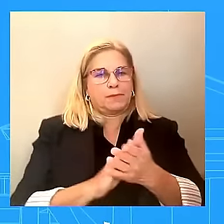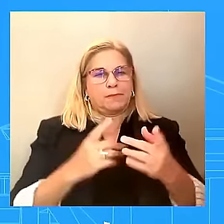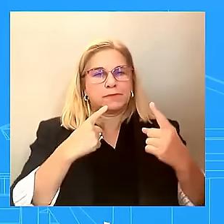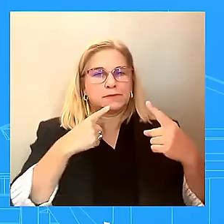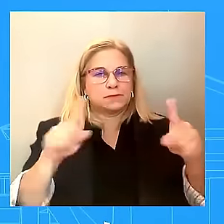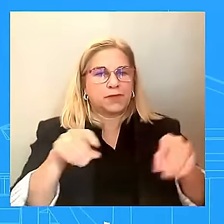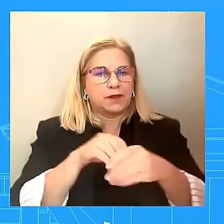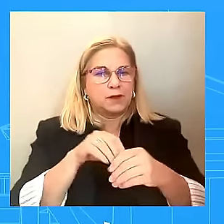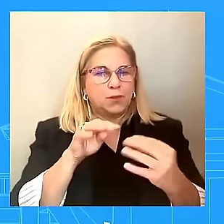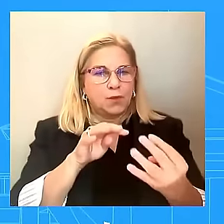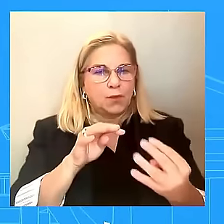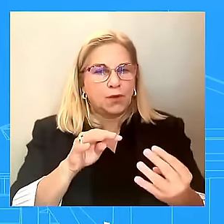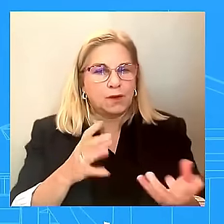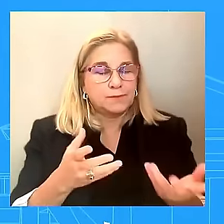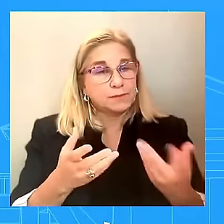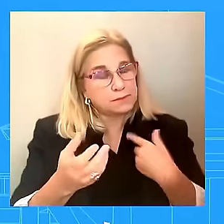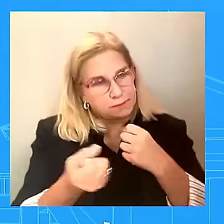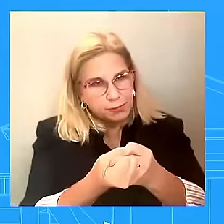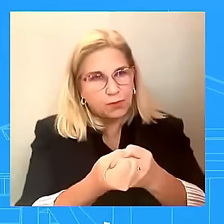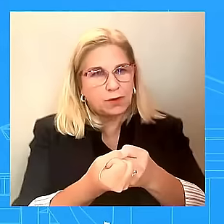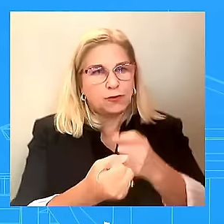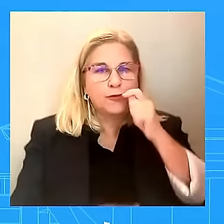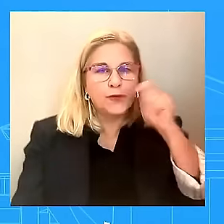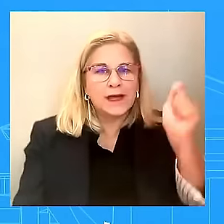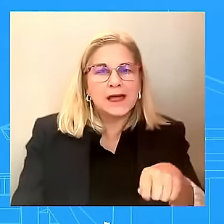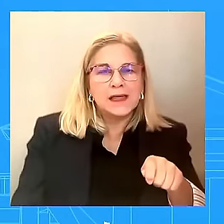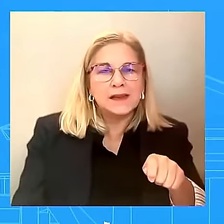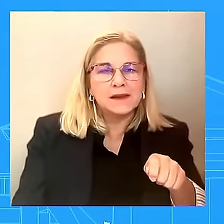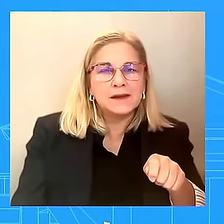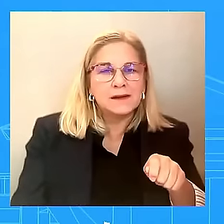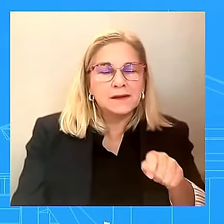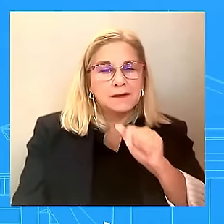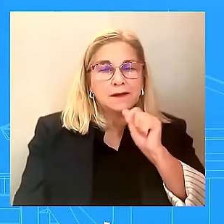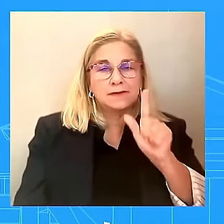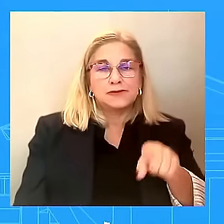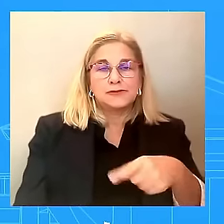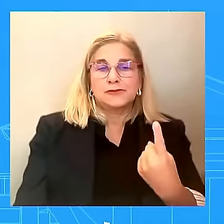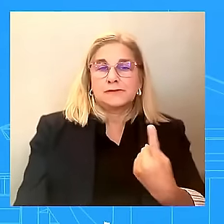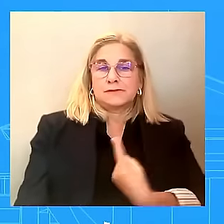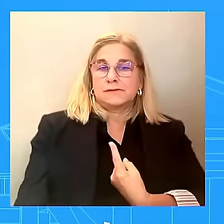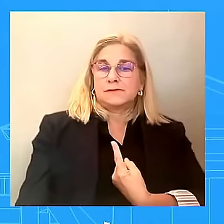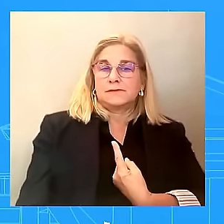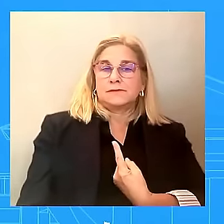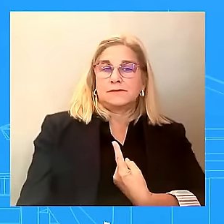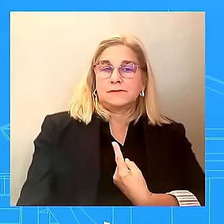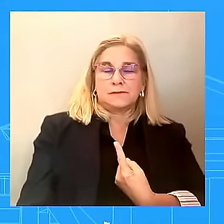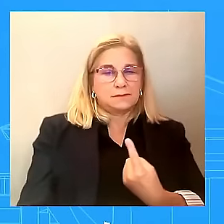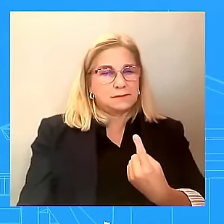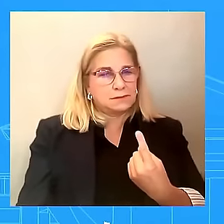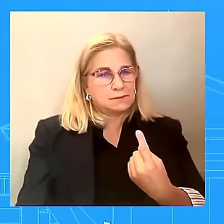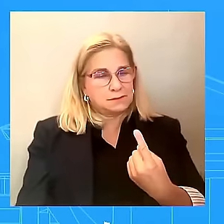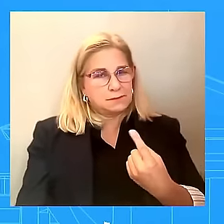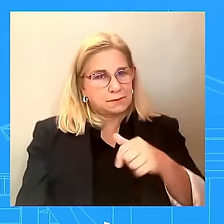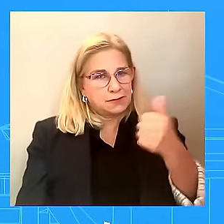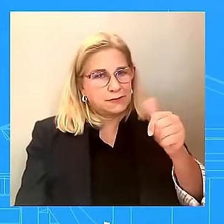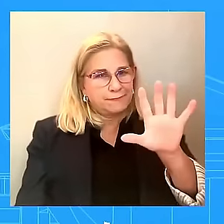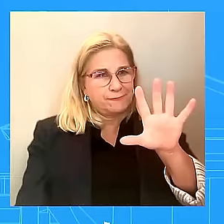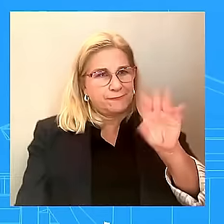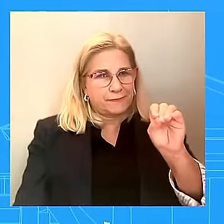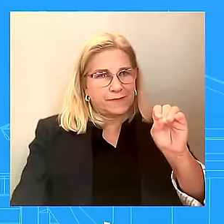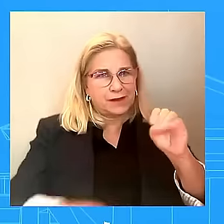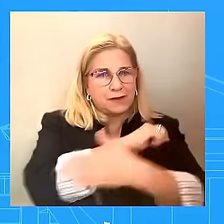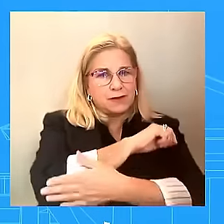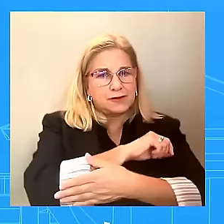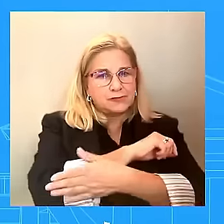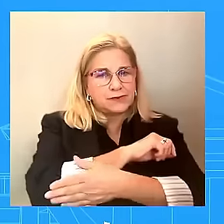on, not just us, the 50-plus countries that the President was able to get together to support Ukraine, making NATO stronger. I'm not going